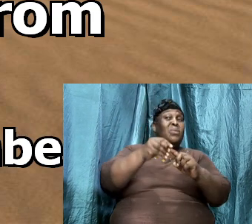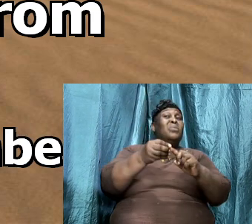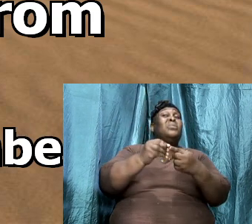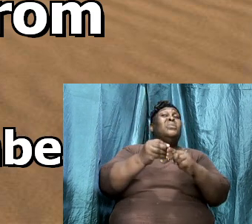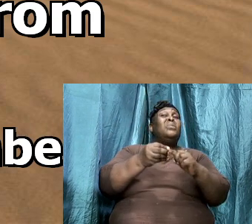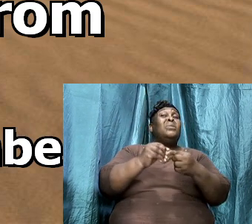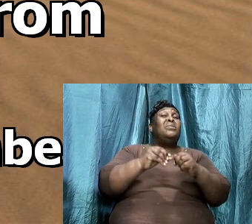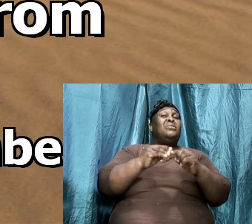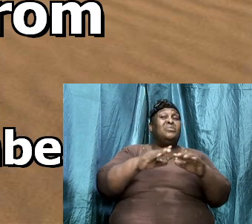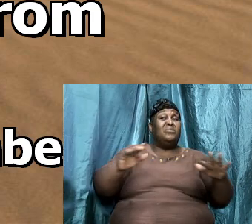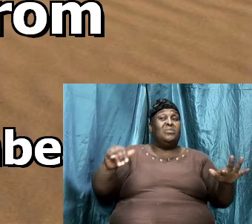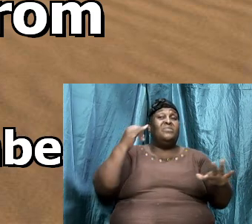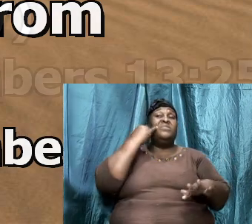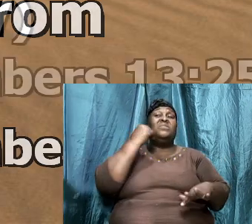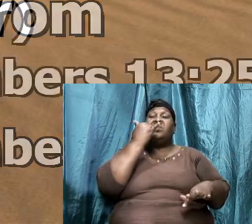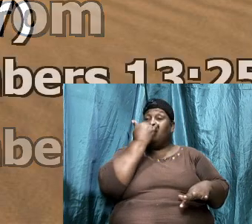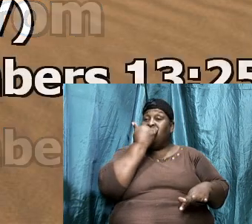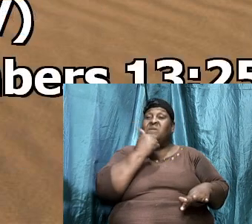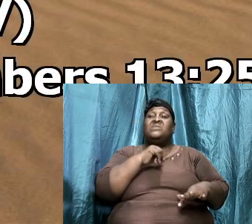thence.